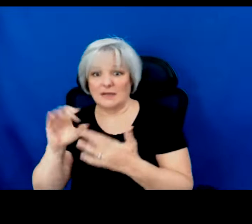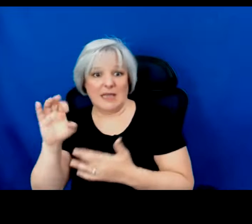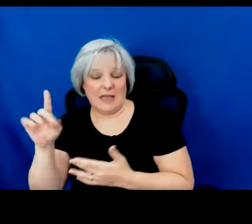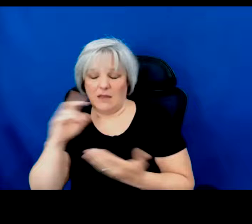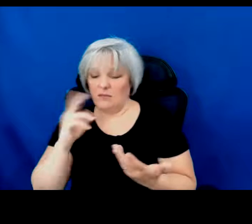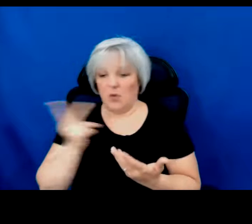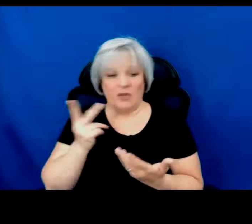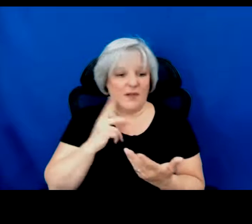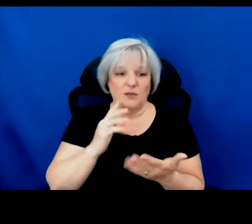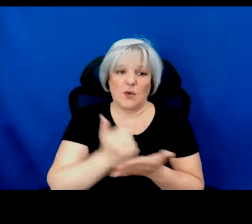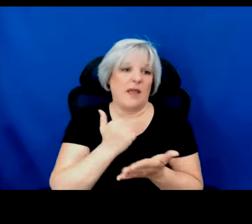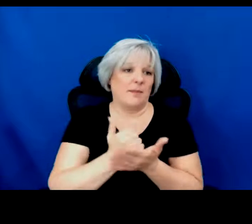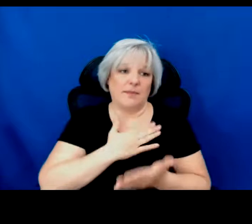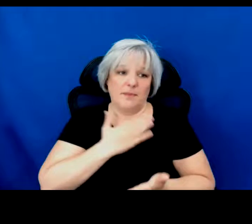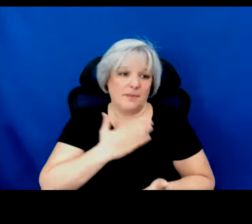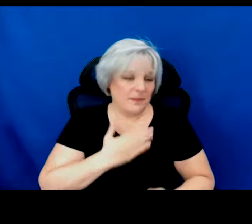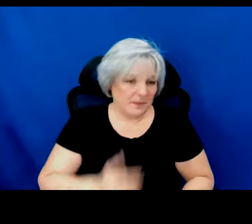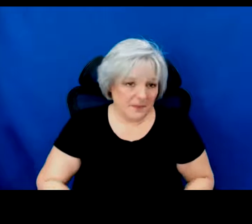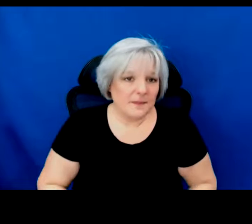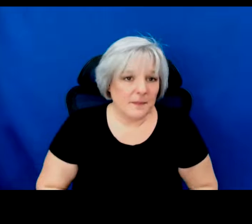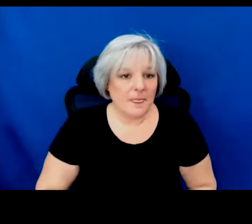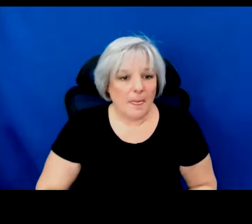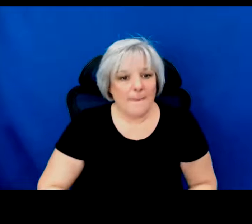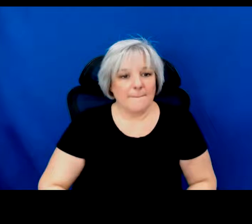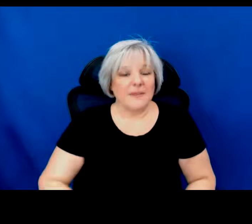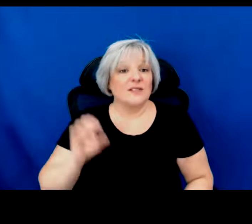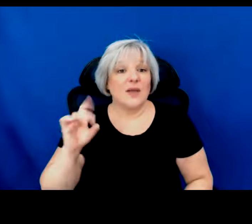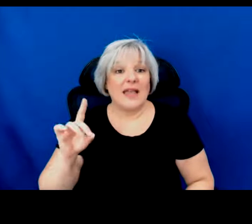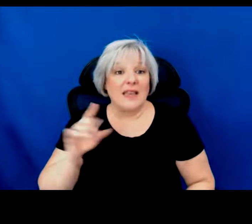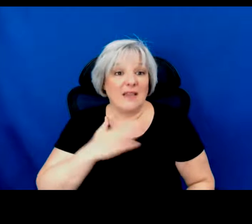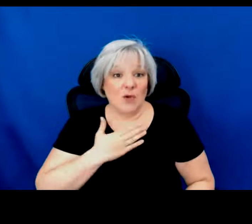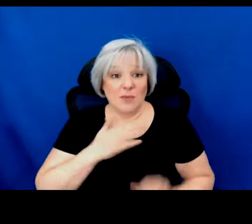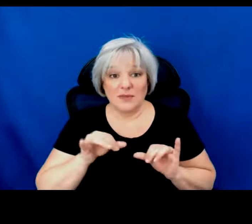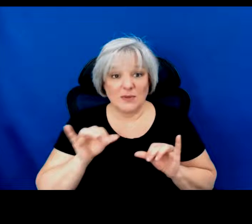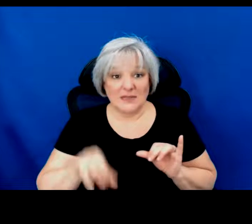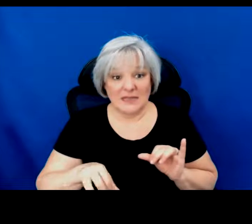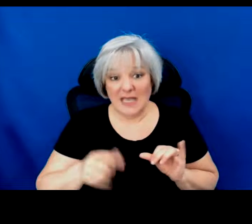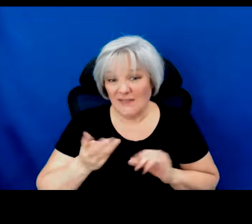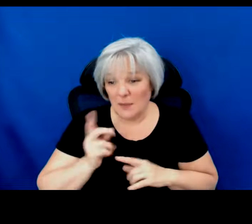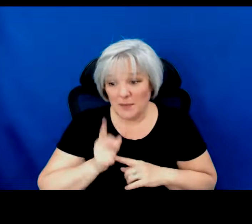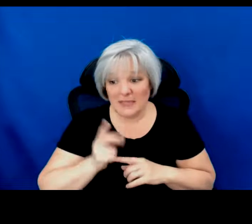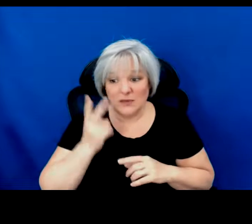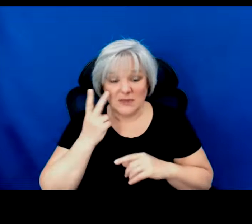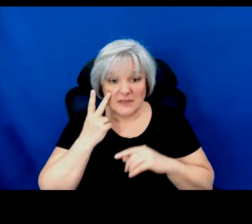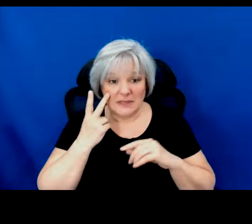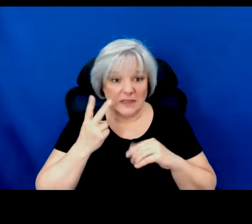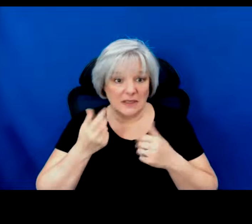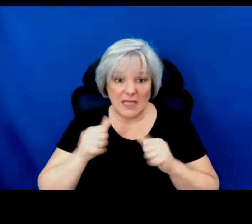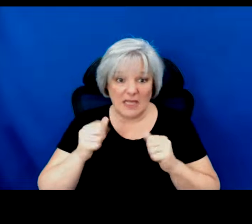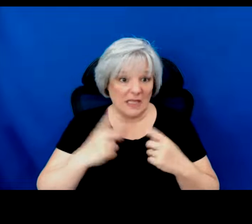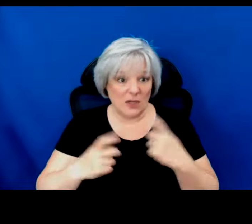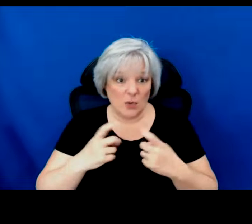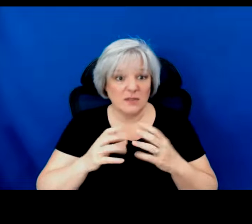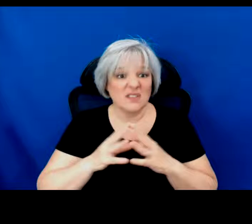figure it out between us. So, Ed, if you're open to staying here for a few more minutes, uh, to answer